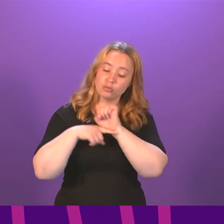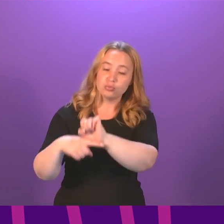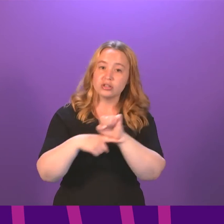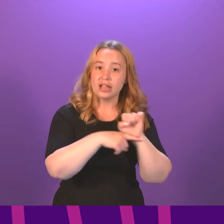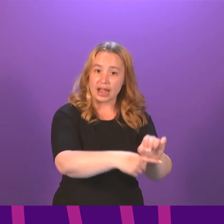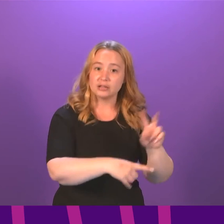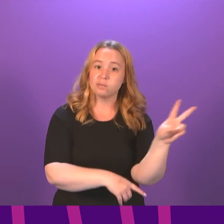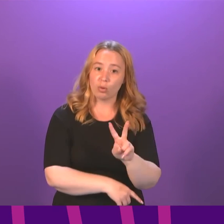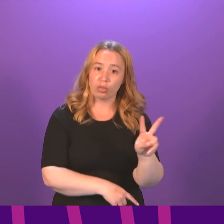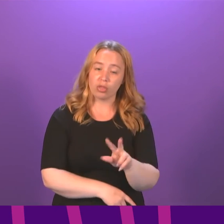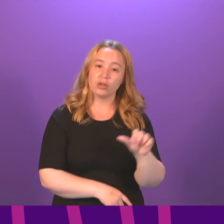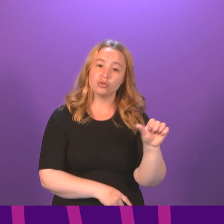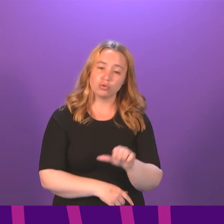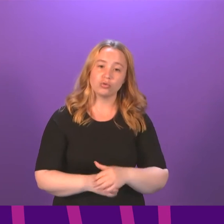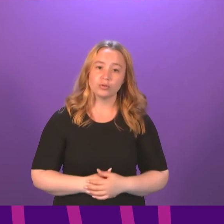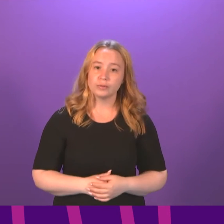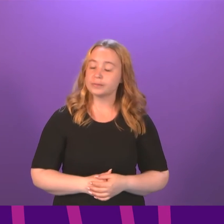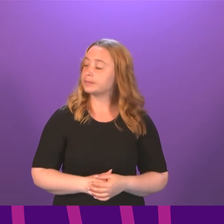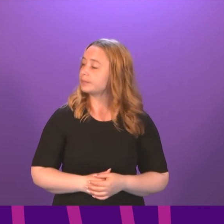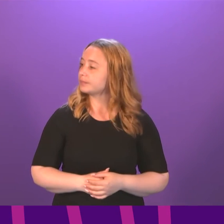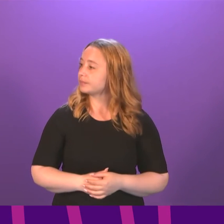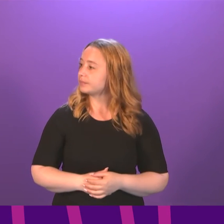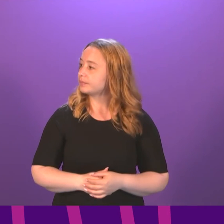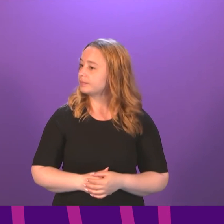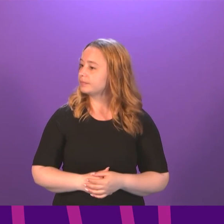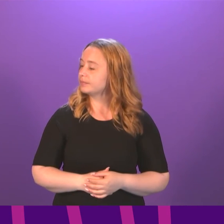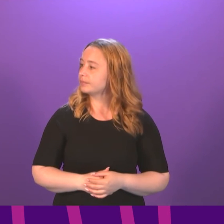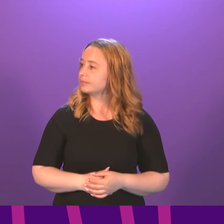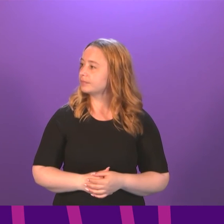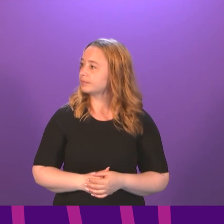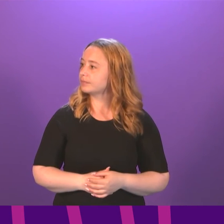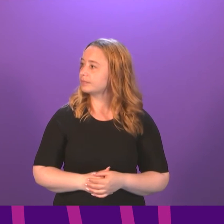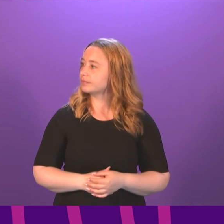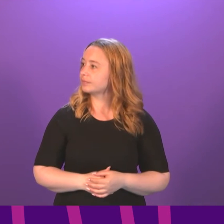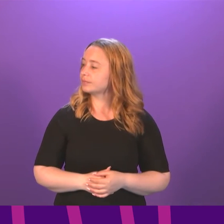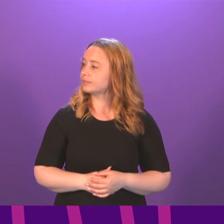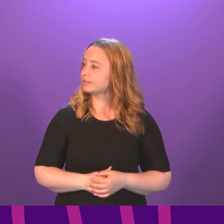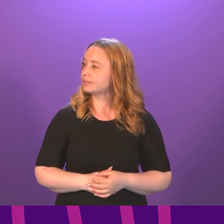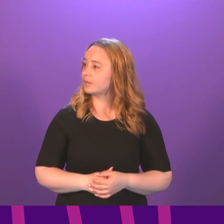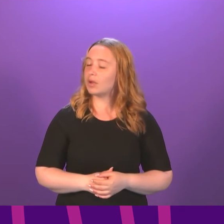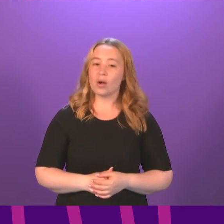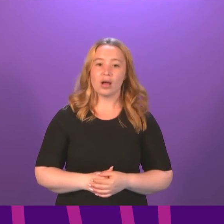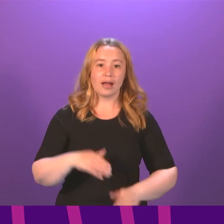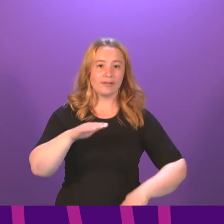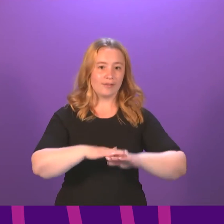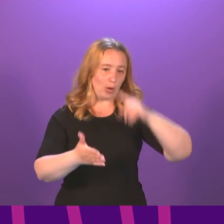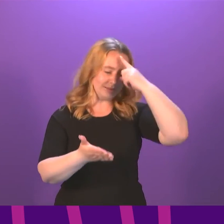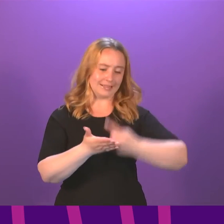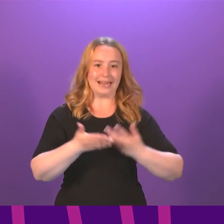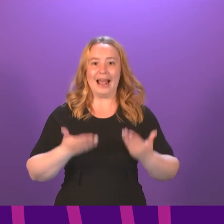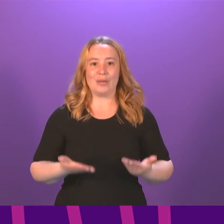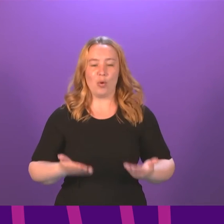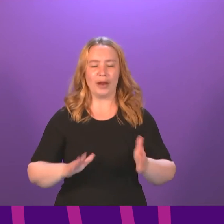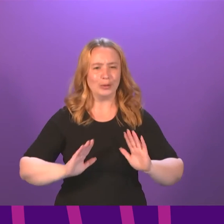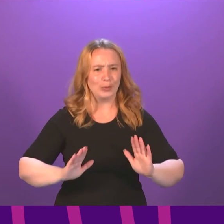they both need and deserve? First Minister. Well, I'm not going to pre-empt any of those decisions completely, but what I will say is, yes, we